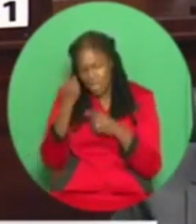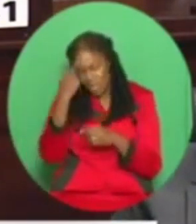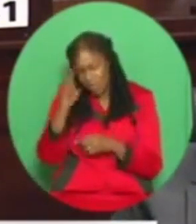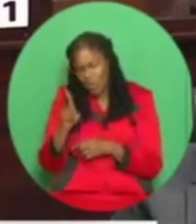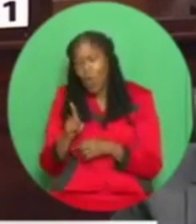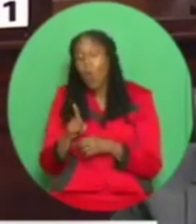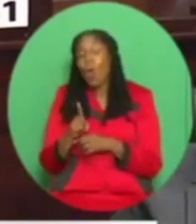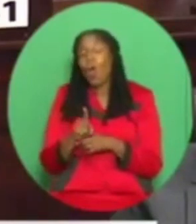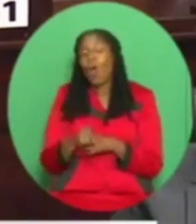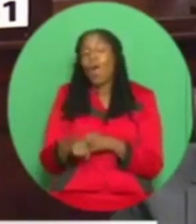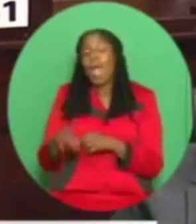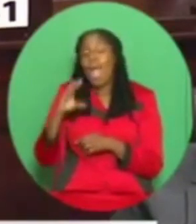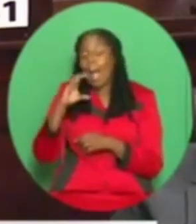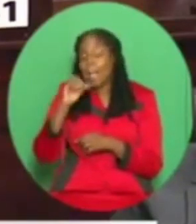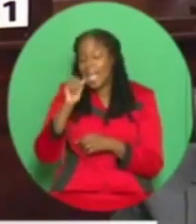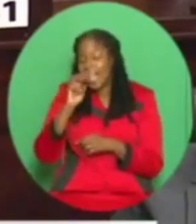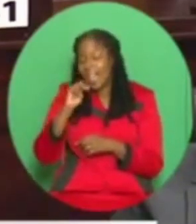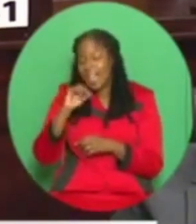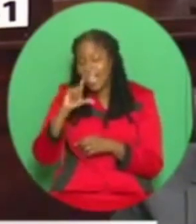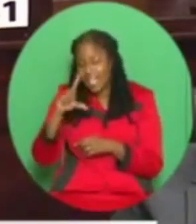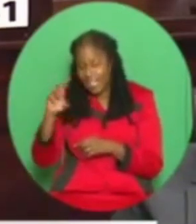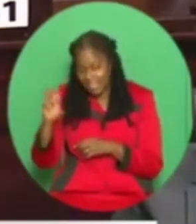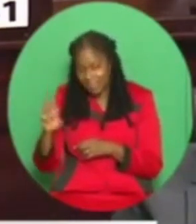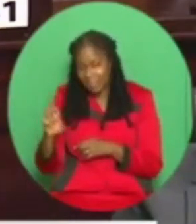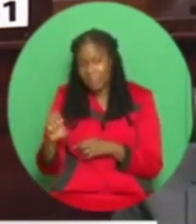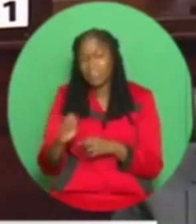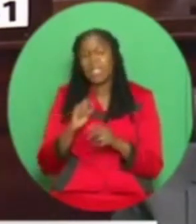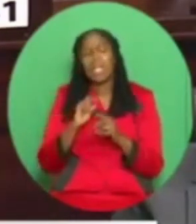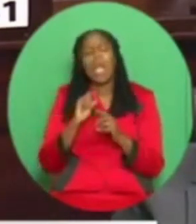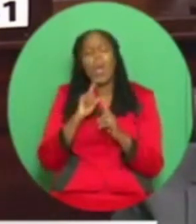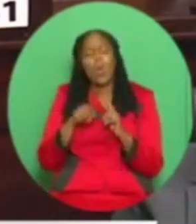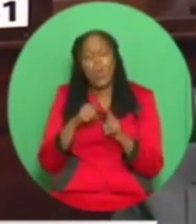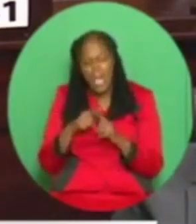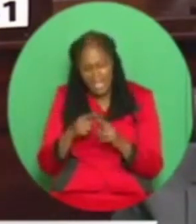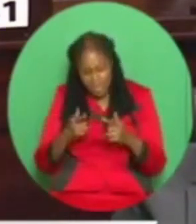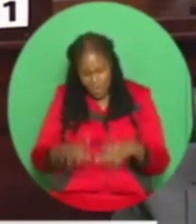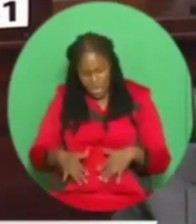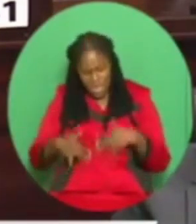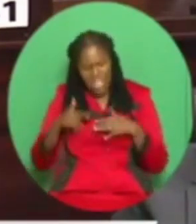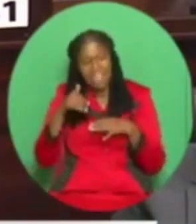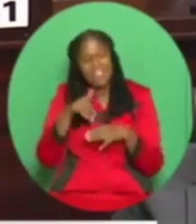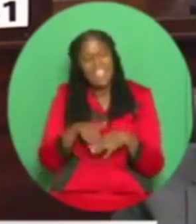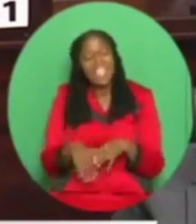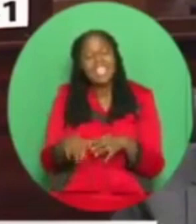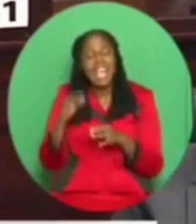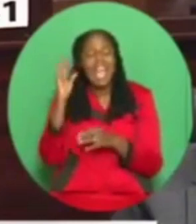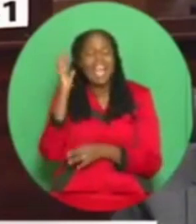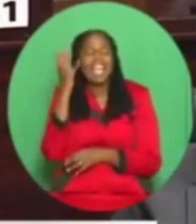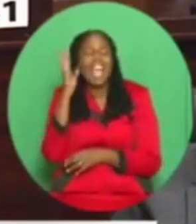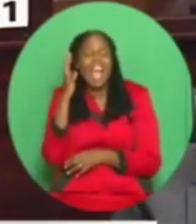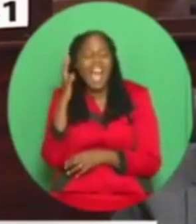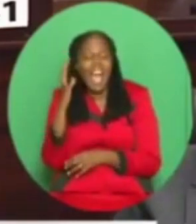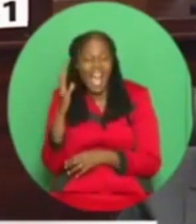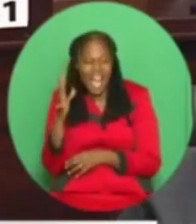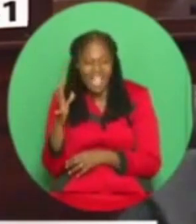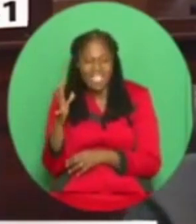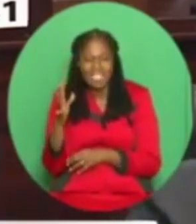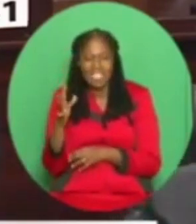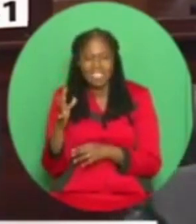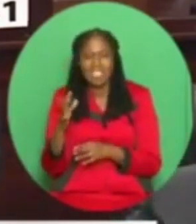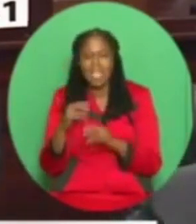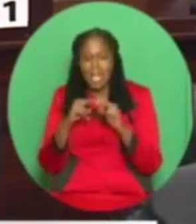I have a tip when you live in glass houses you must change your clothes in the basement.